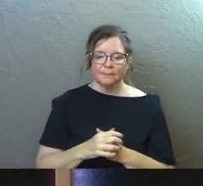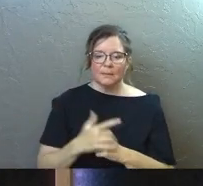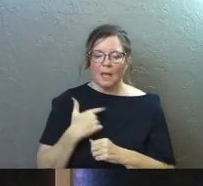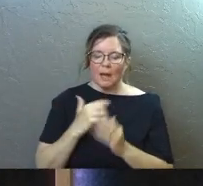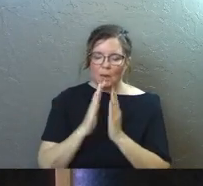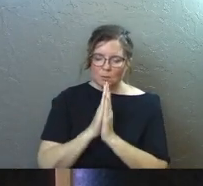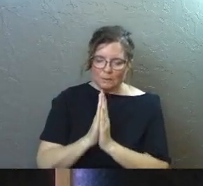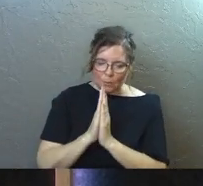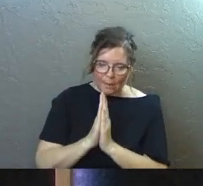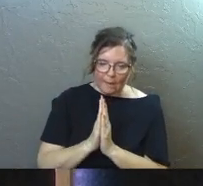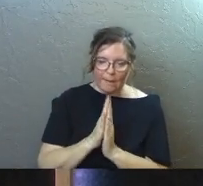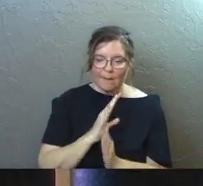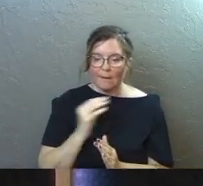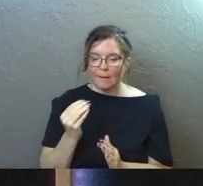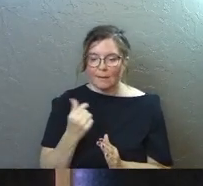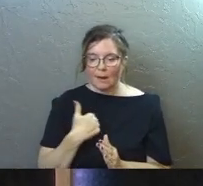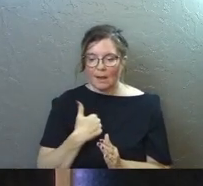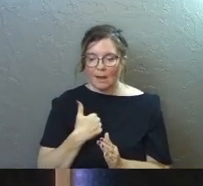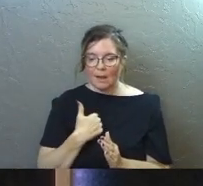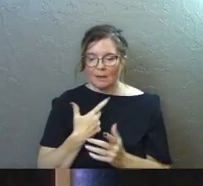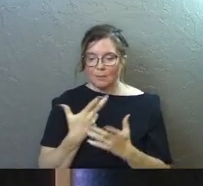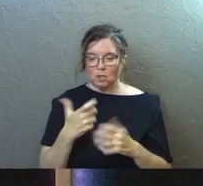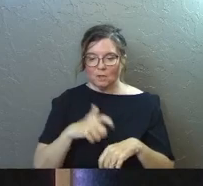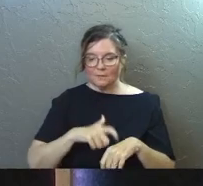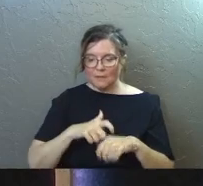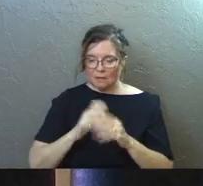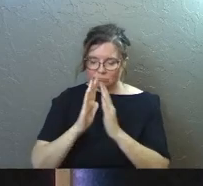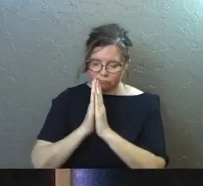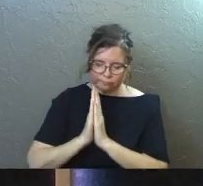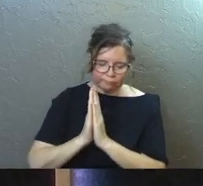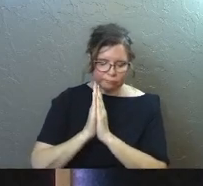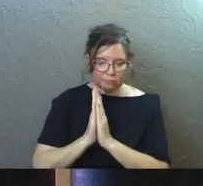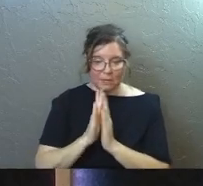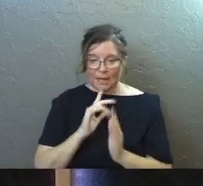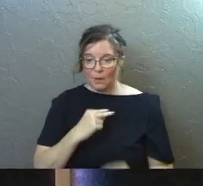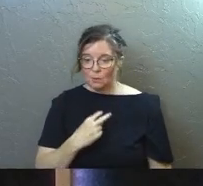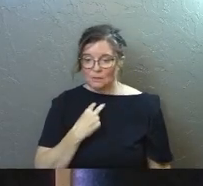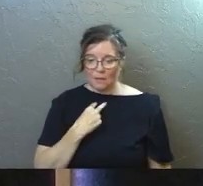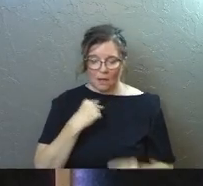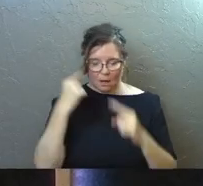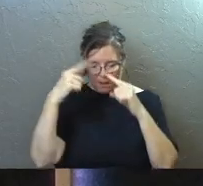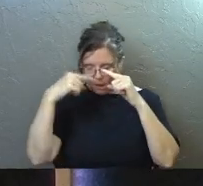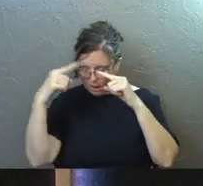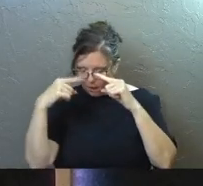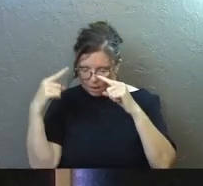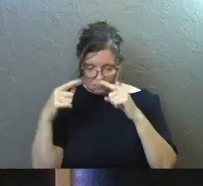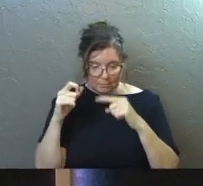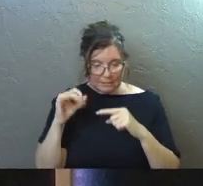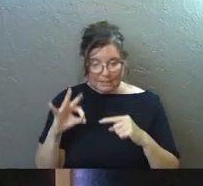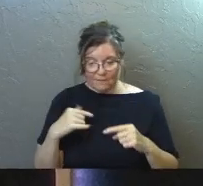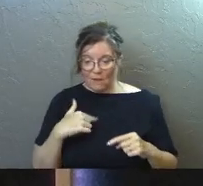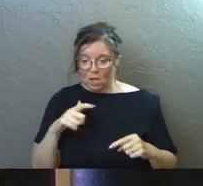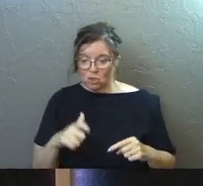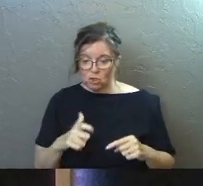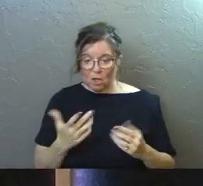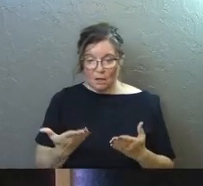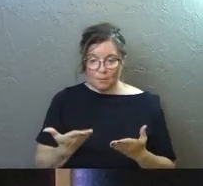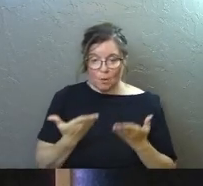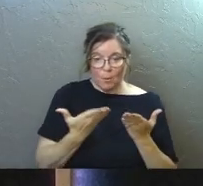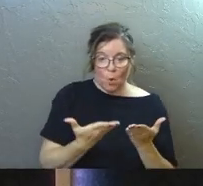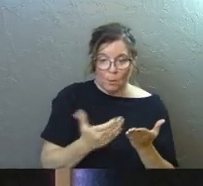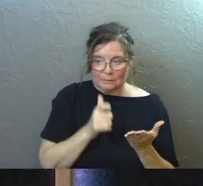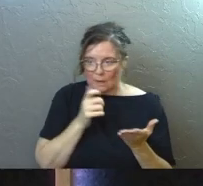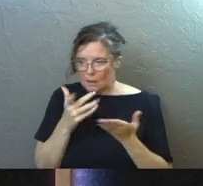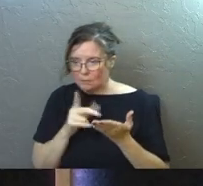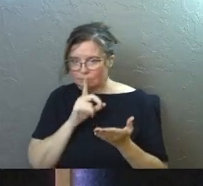And I was praying and I took a bunch of time and I was like all stuck in my head about whether or not I should propose